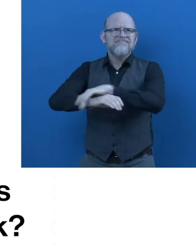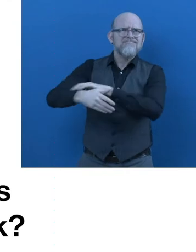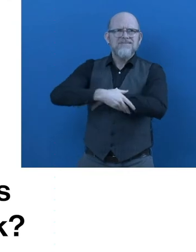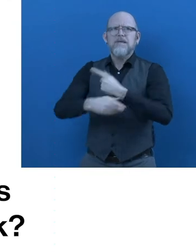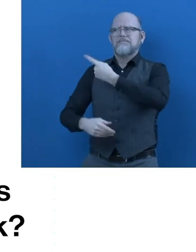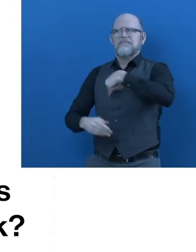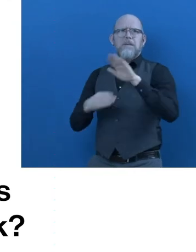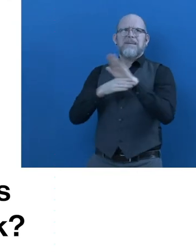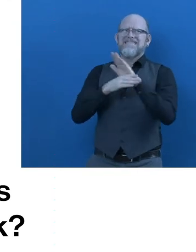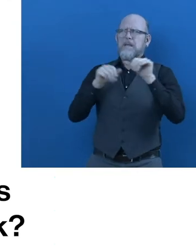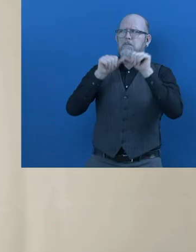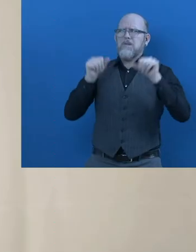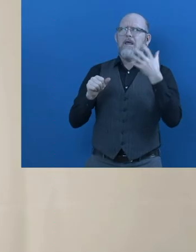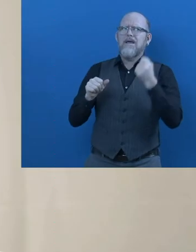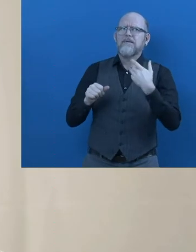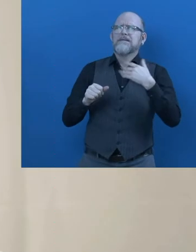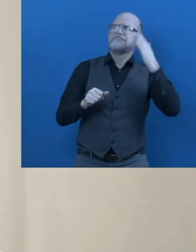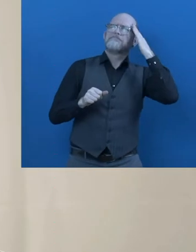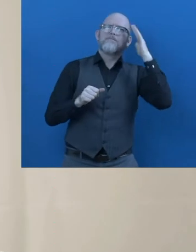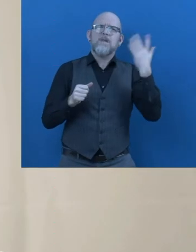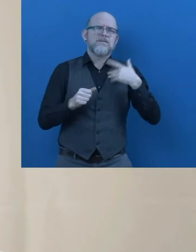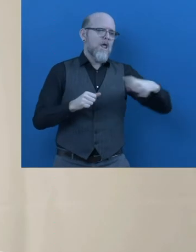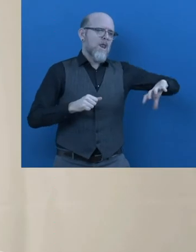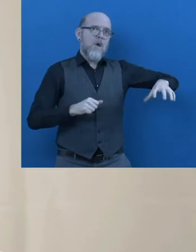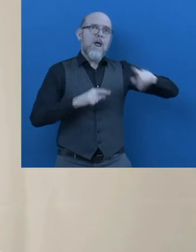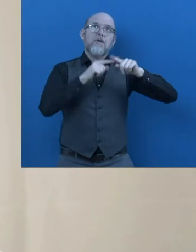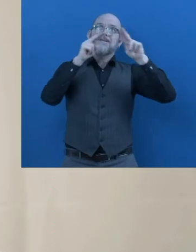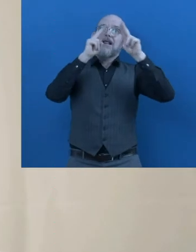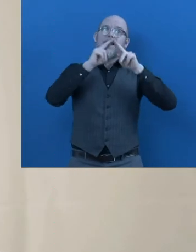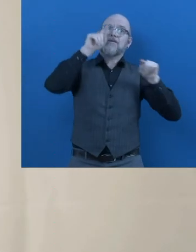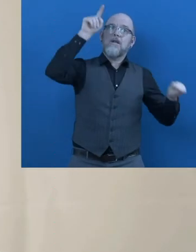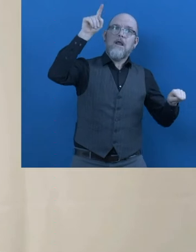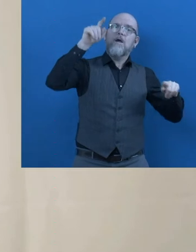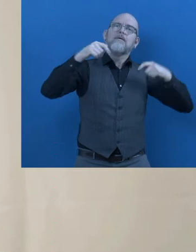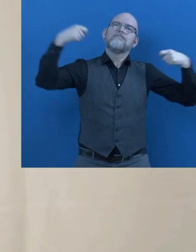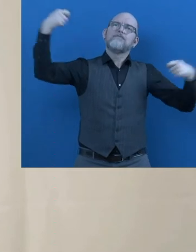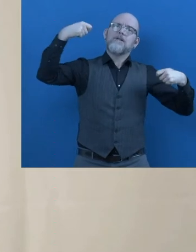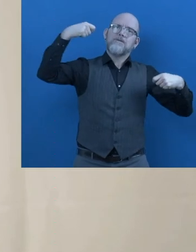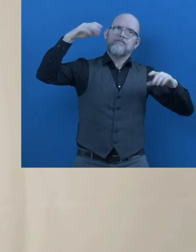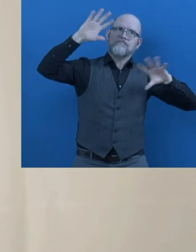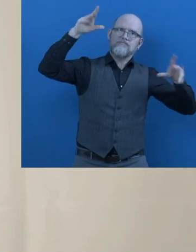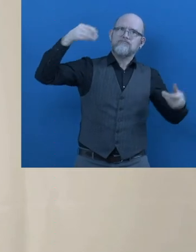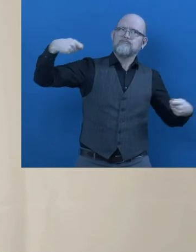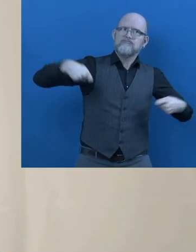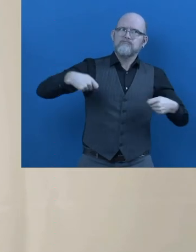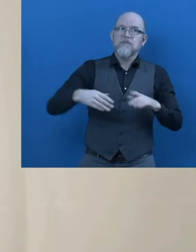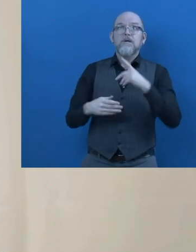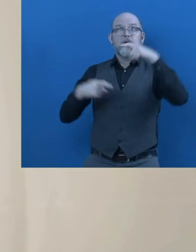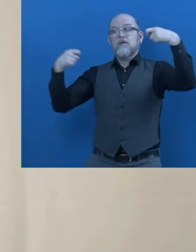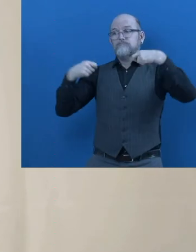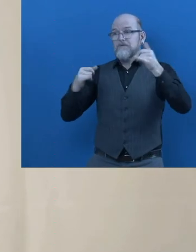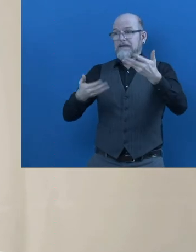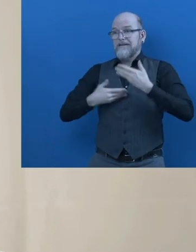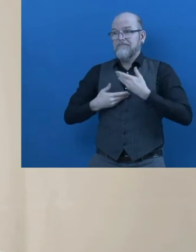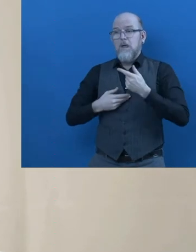Needs Initiative for Growth work? Our business model is basically all about assessing local and global grants.